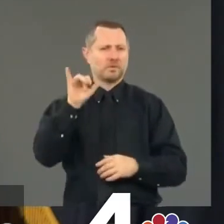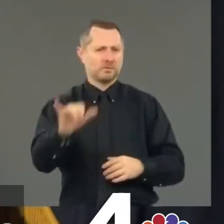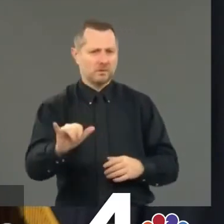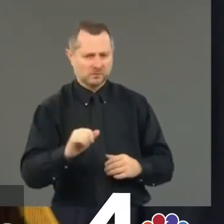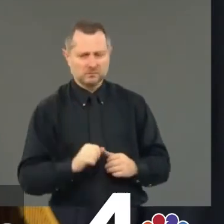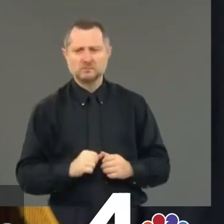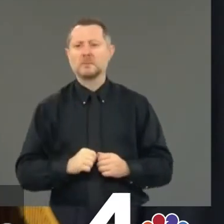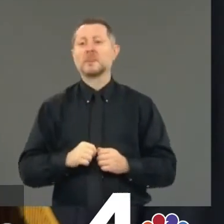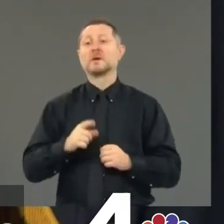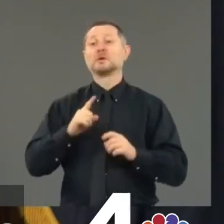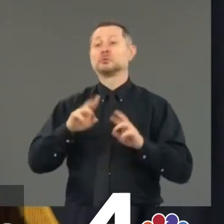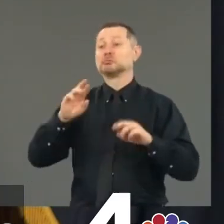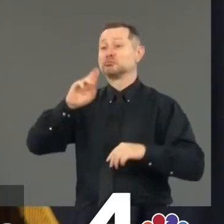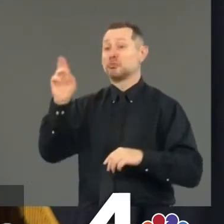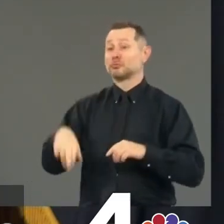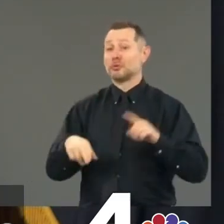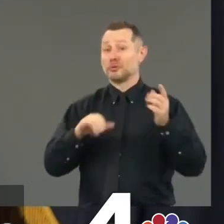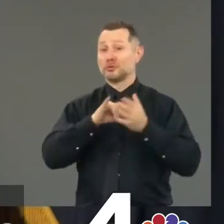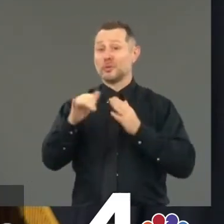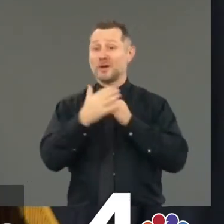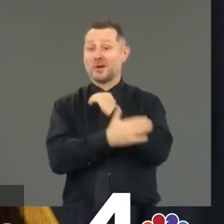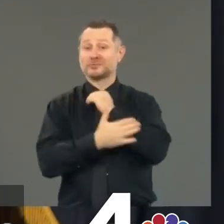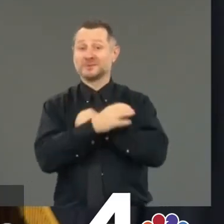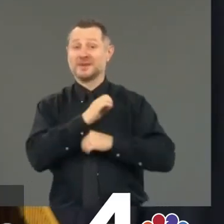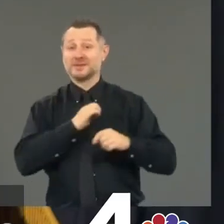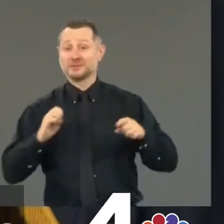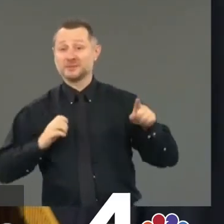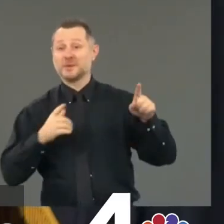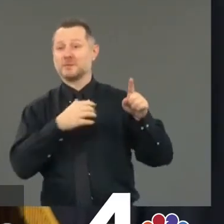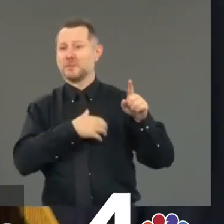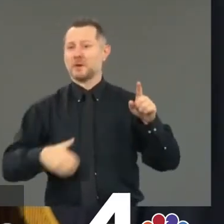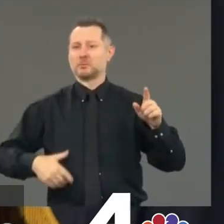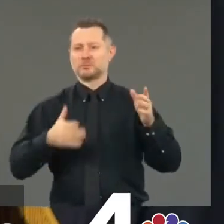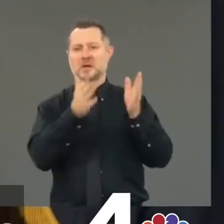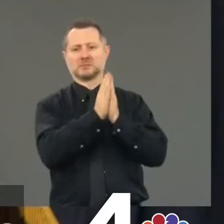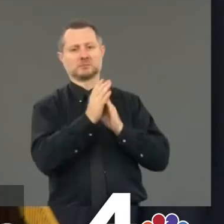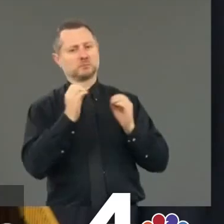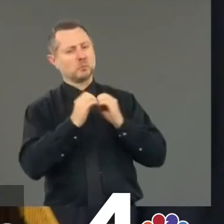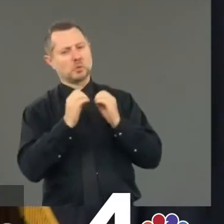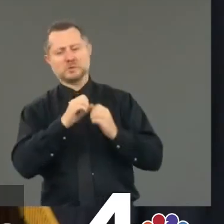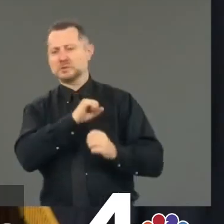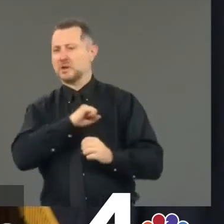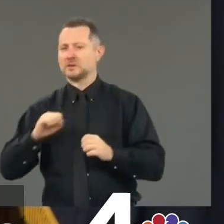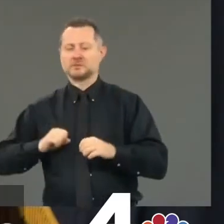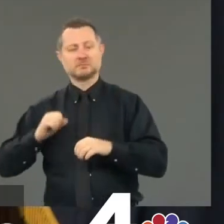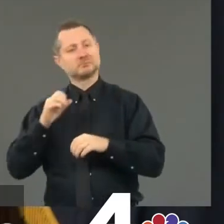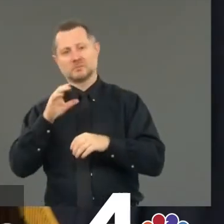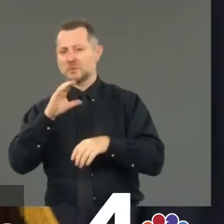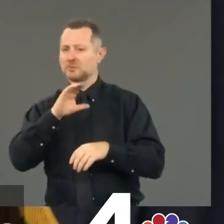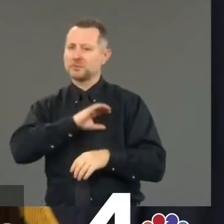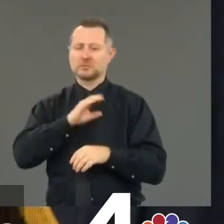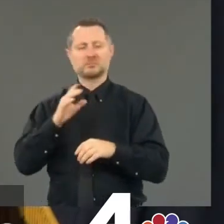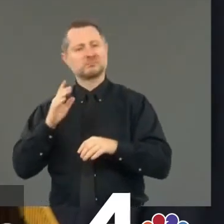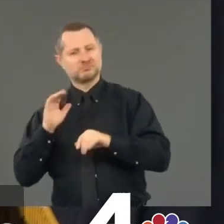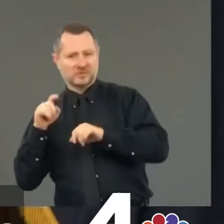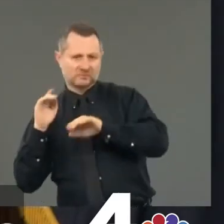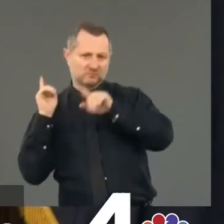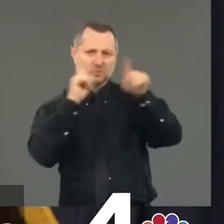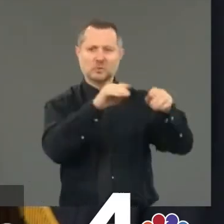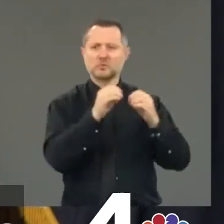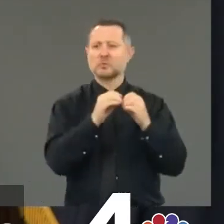Rochester, the county executive, and the mayor asked for additional state police for tonight, and we're going to have 200 additional state police.